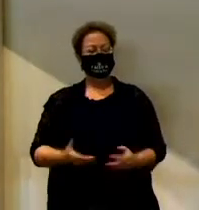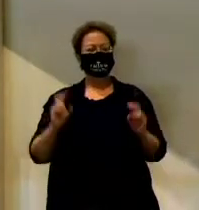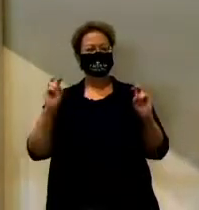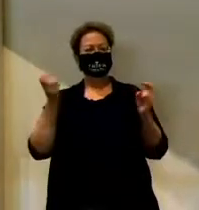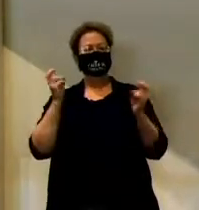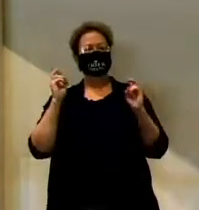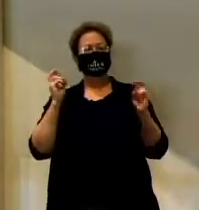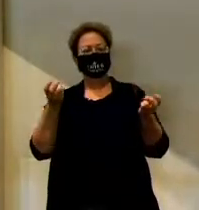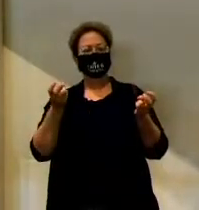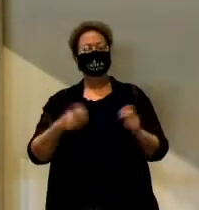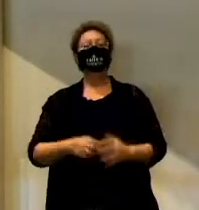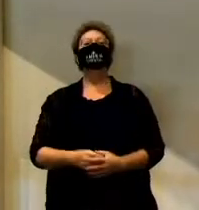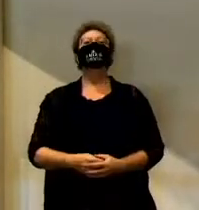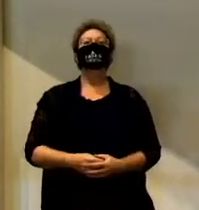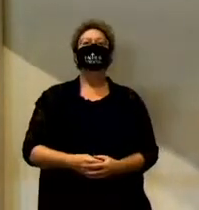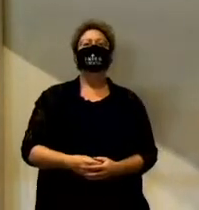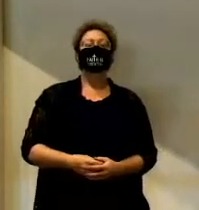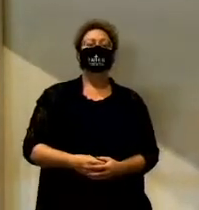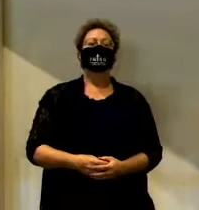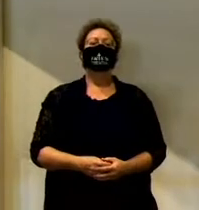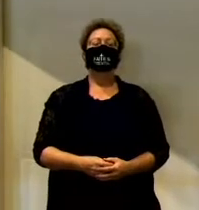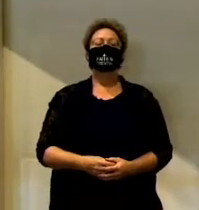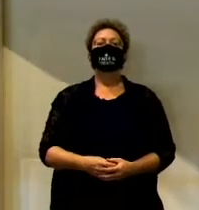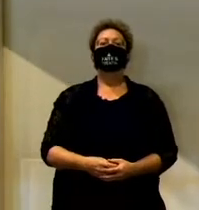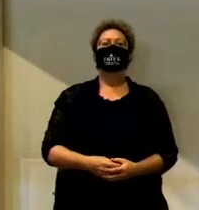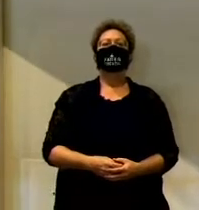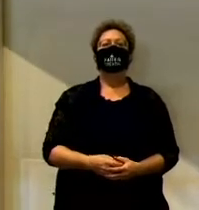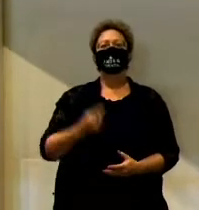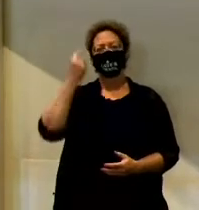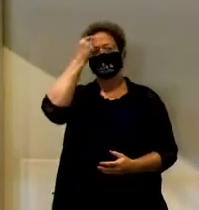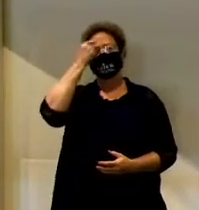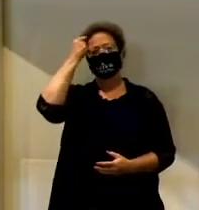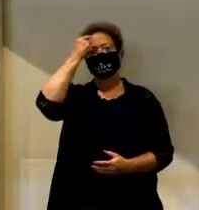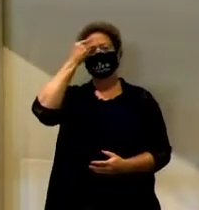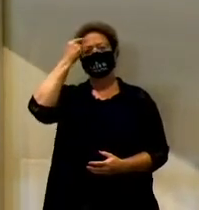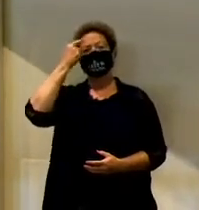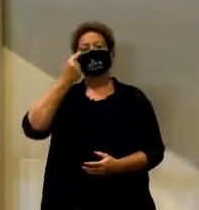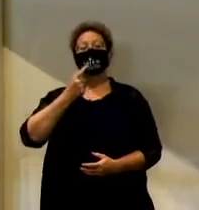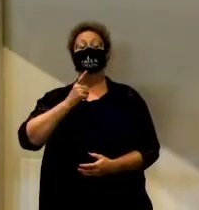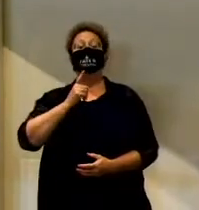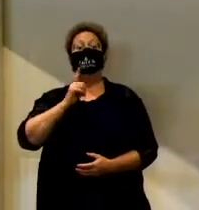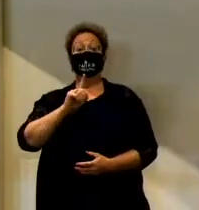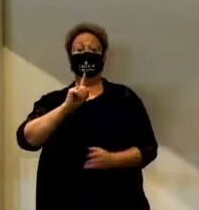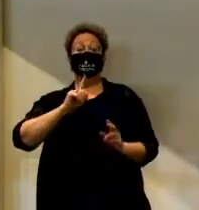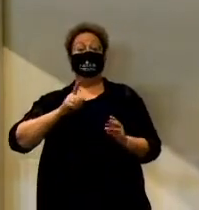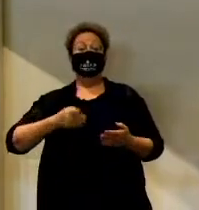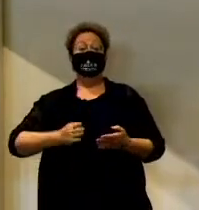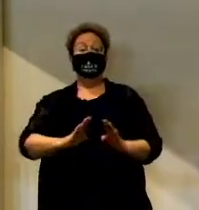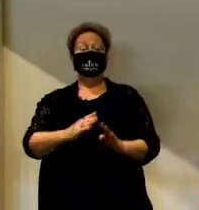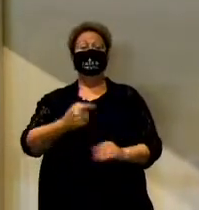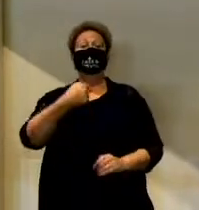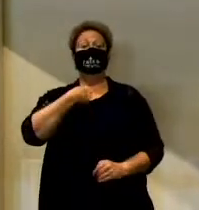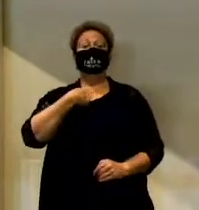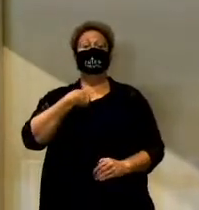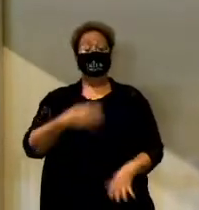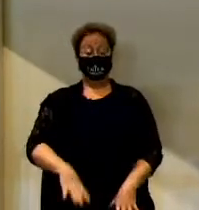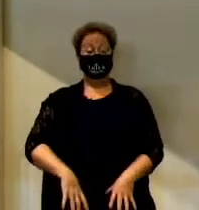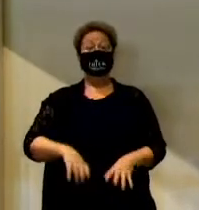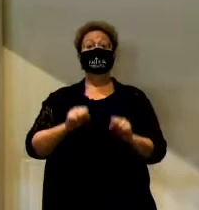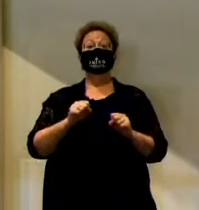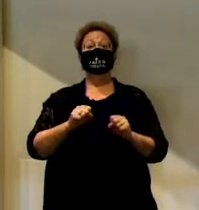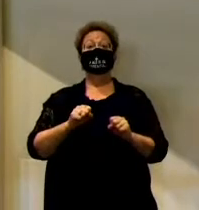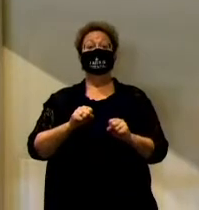this month of June, when we ask, who am I? One of the ways we can answer that question is, I am adopted